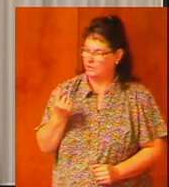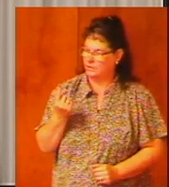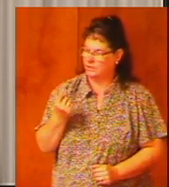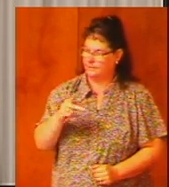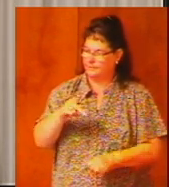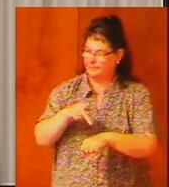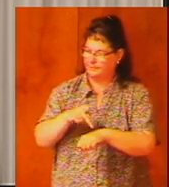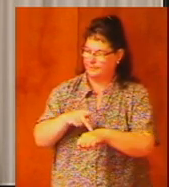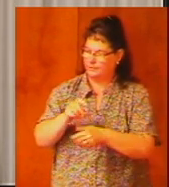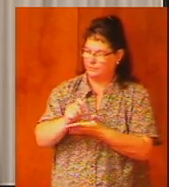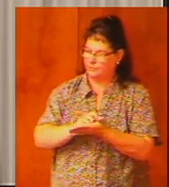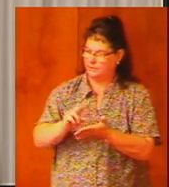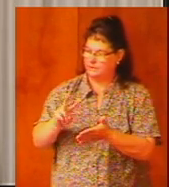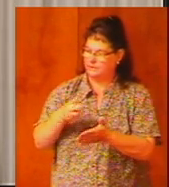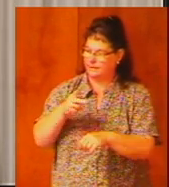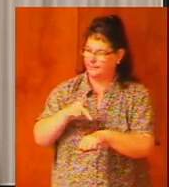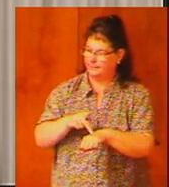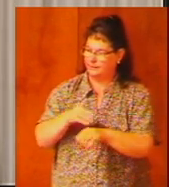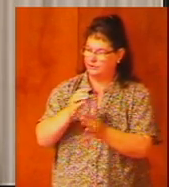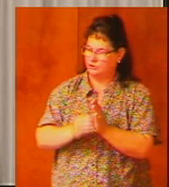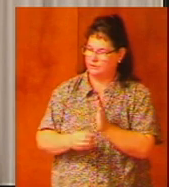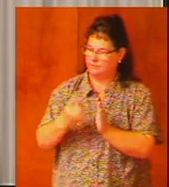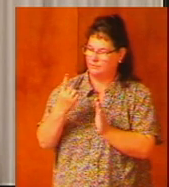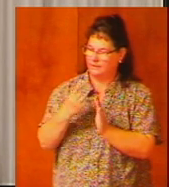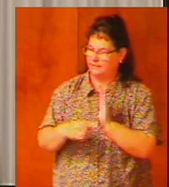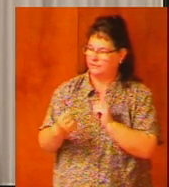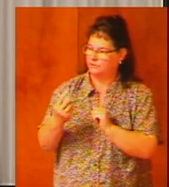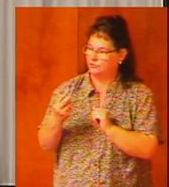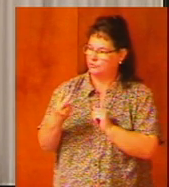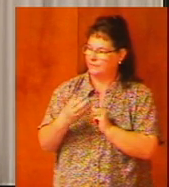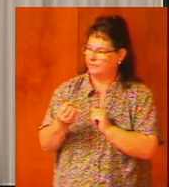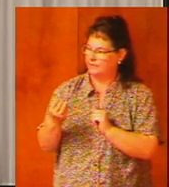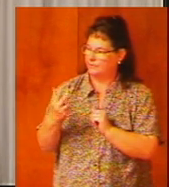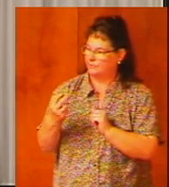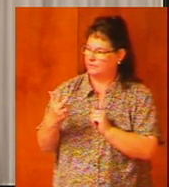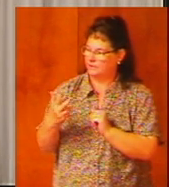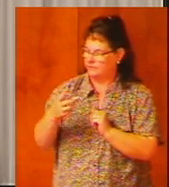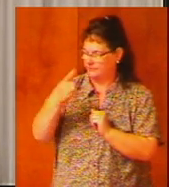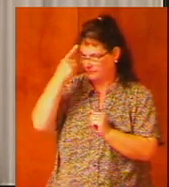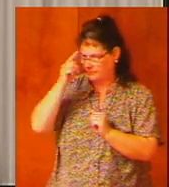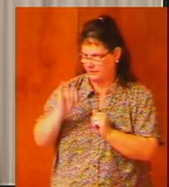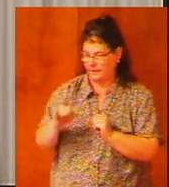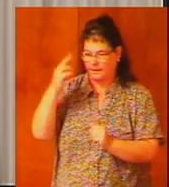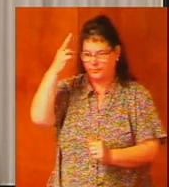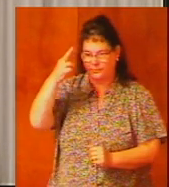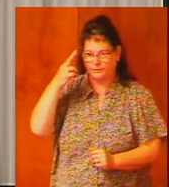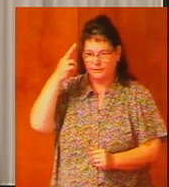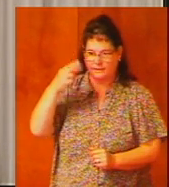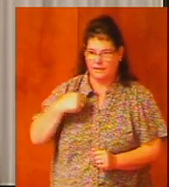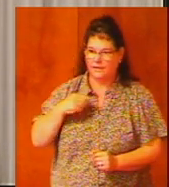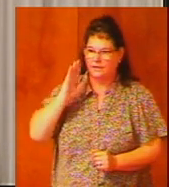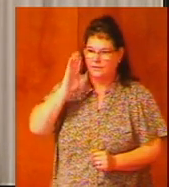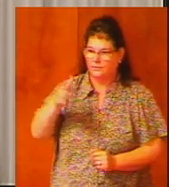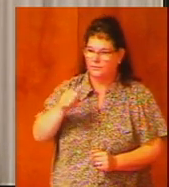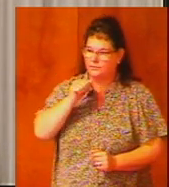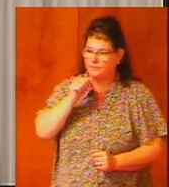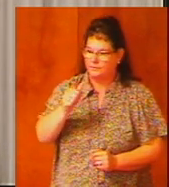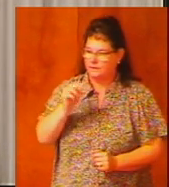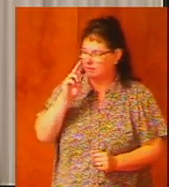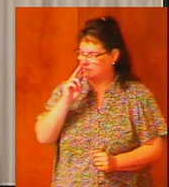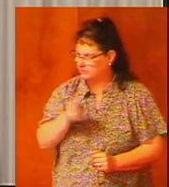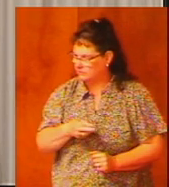Peter writes in 2 Peter chapter 1 verse 12 and 13 for this reason I will not be